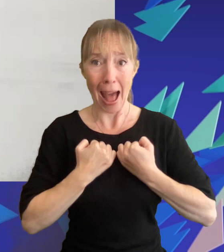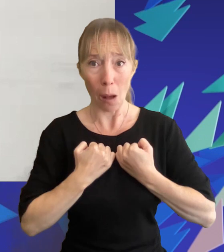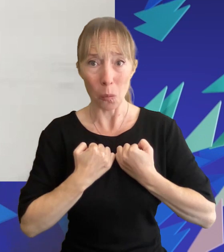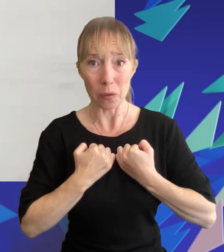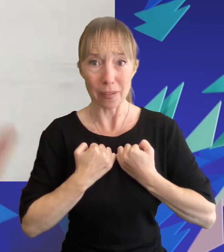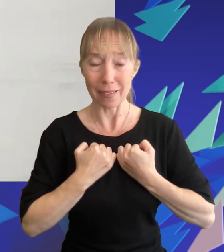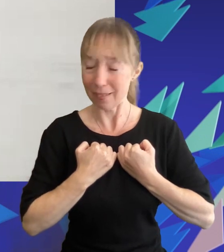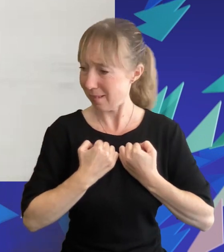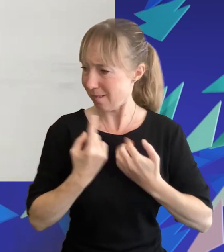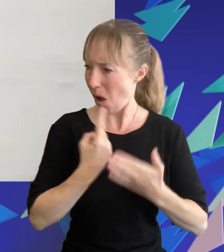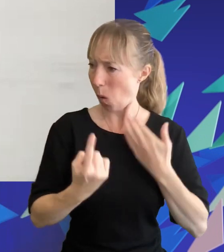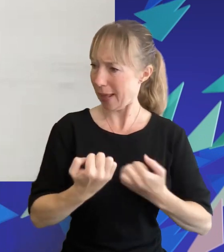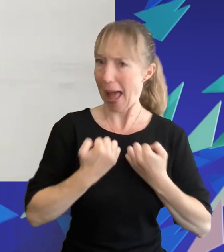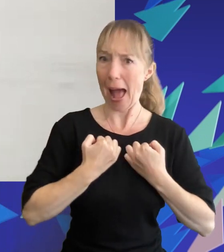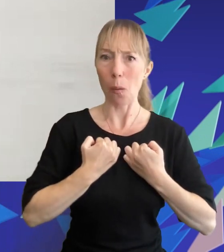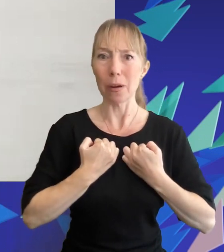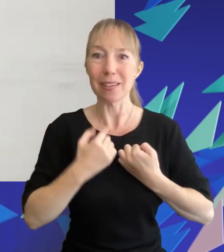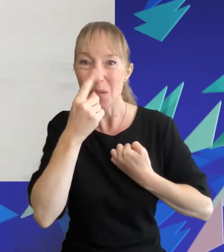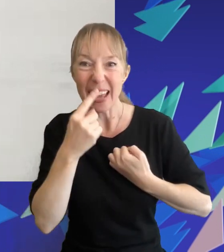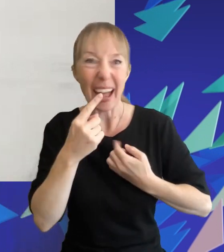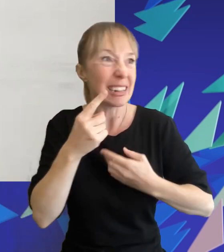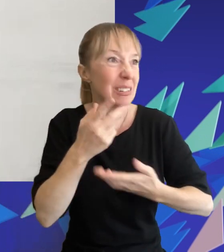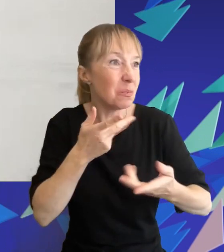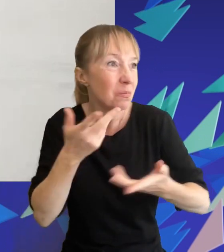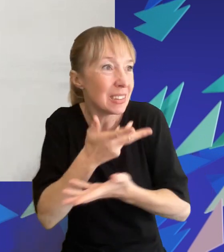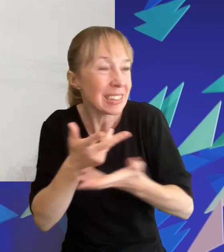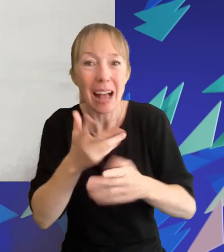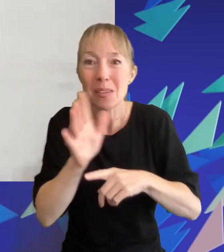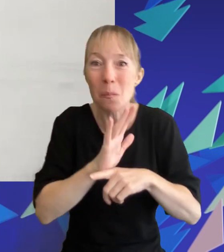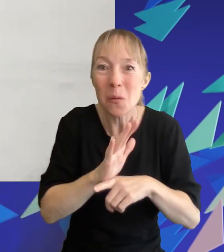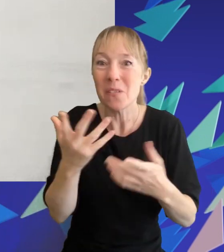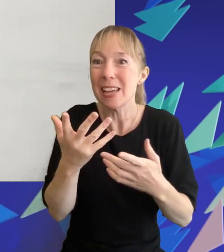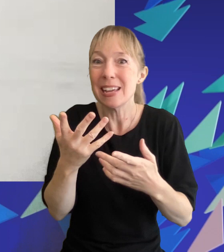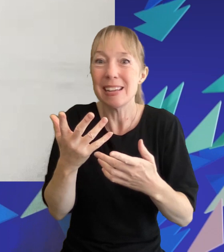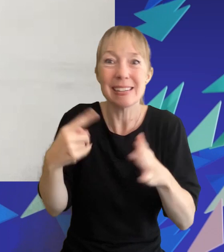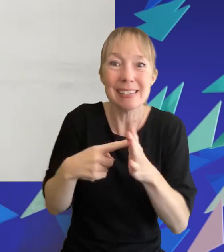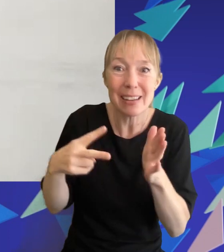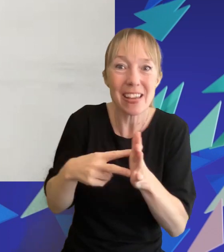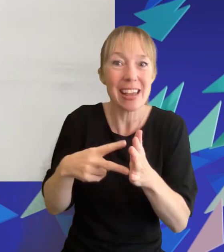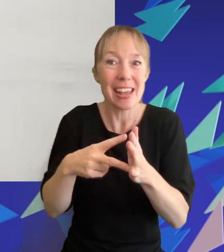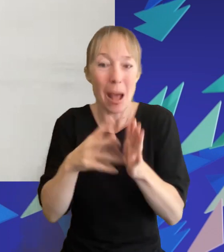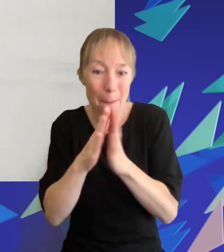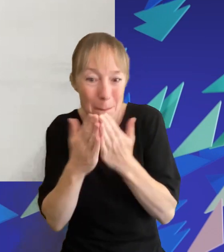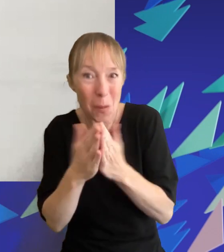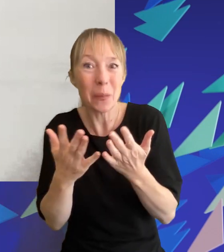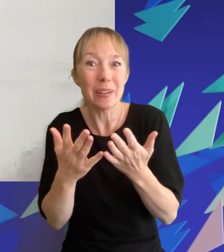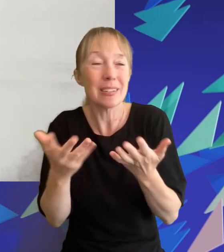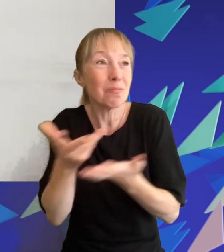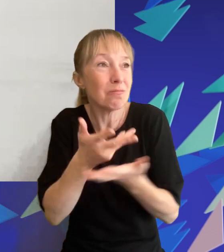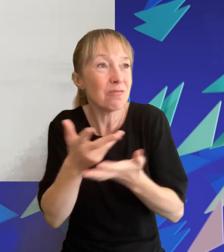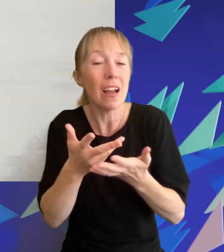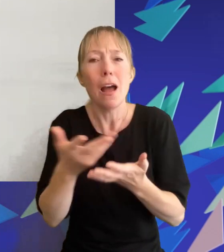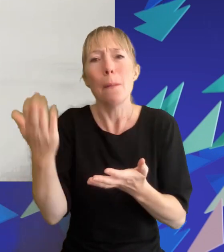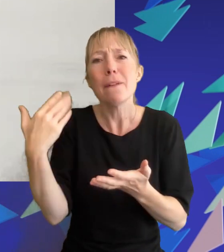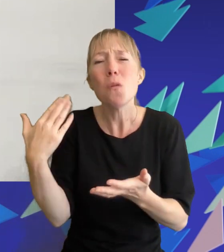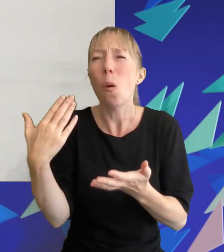um that we could share the movies that we were watching the shows we're watching the books that we were reading and before that it was kind of brands telling us